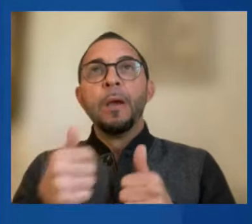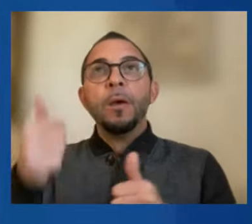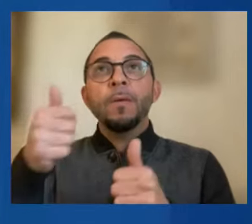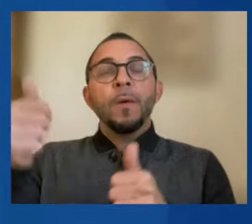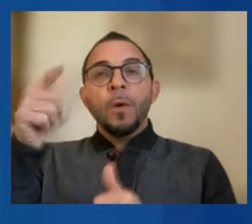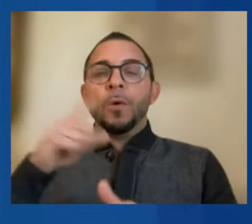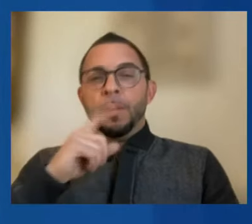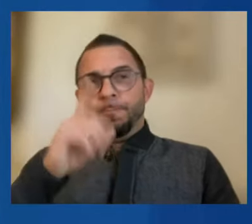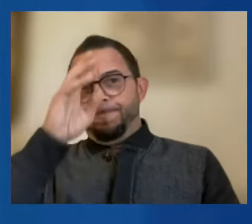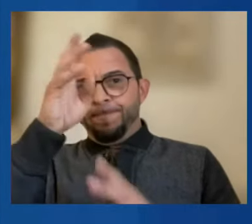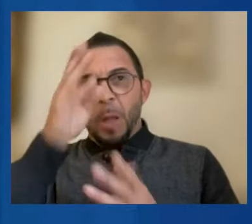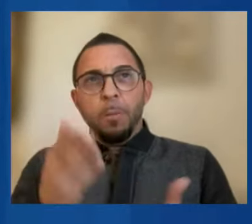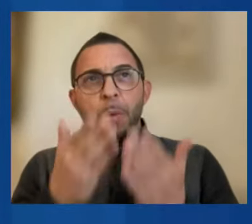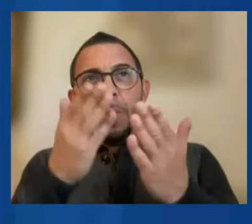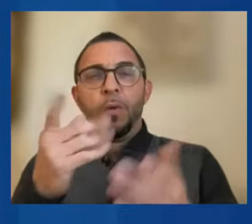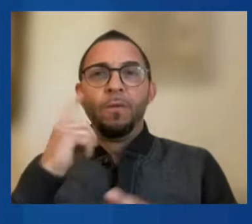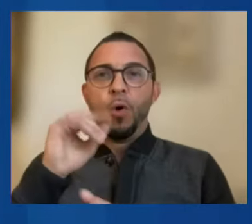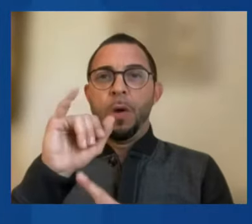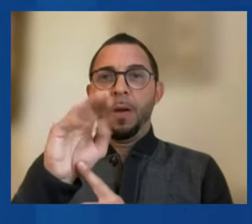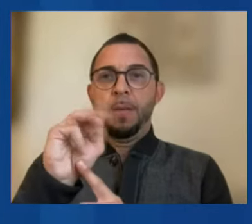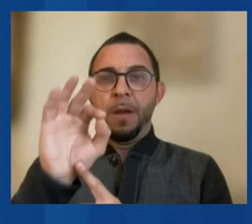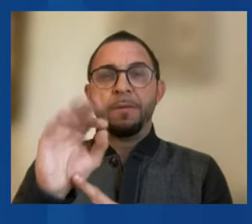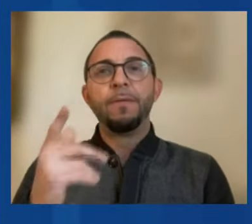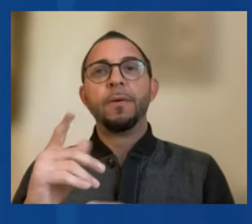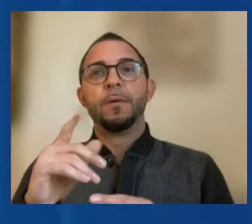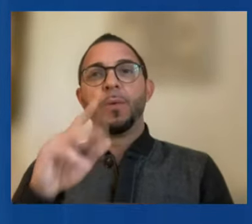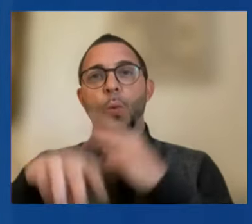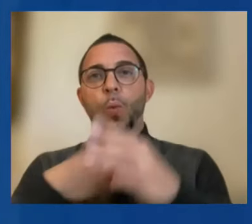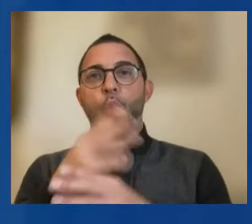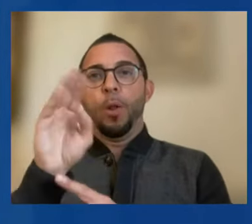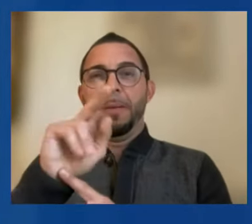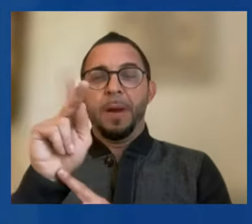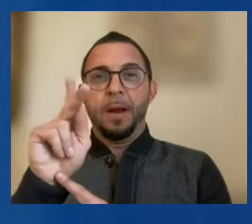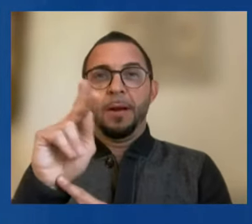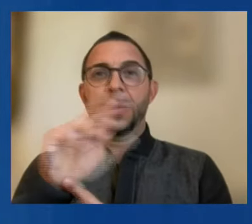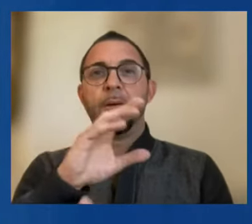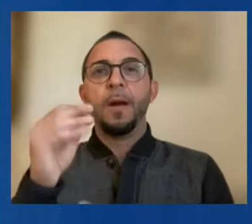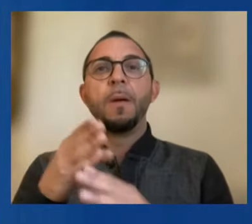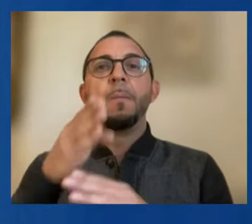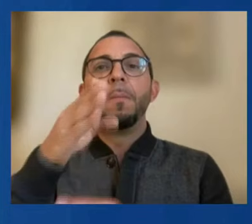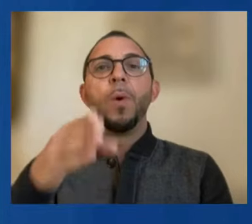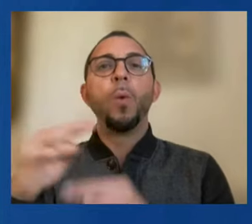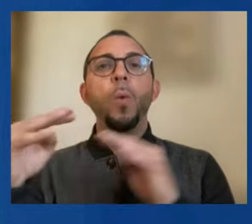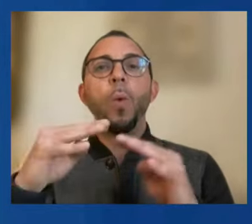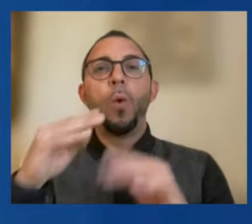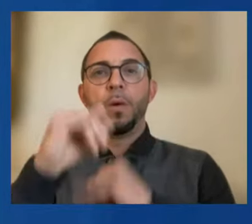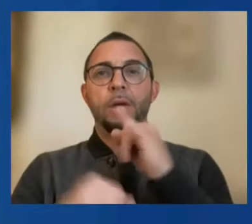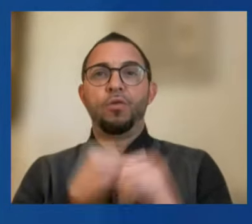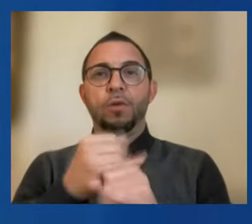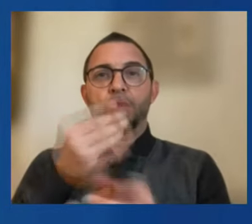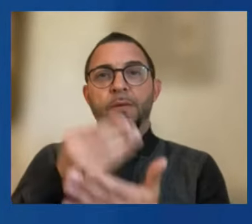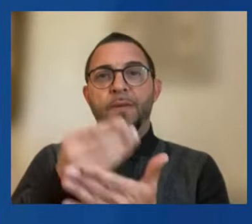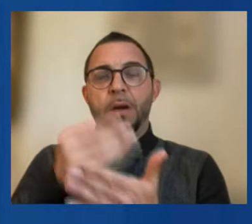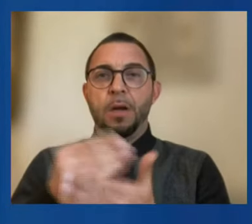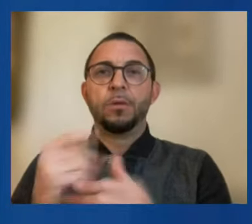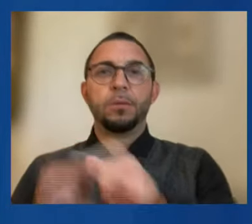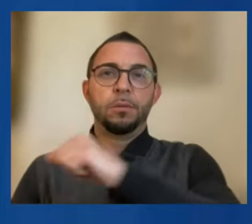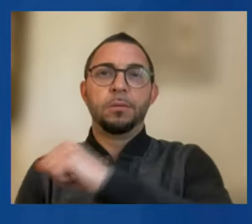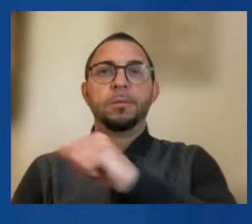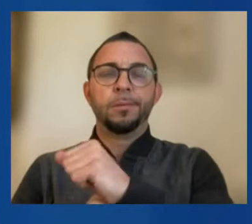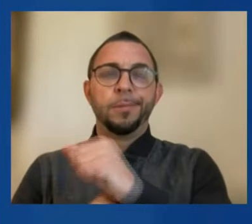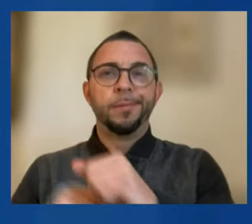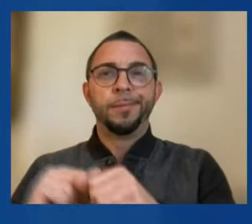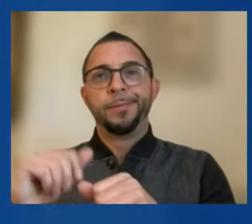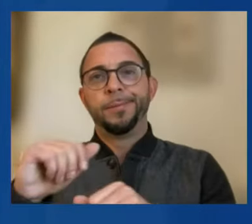for the IMF, the World Bank, and the post-war international financial architecture in